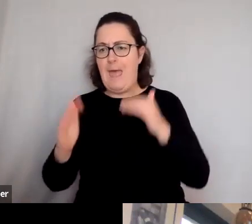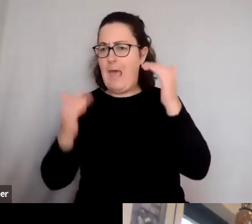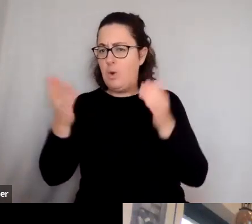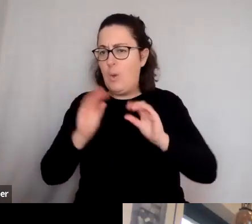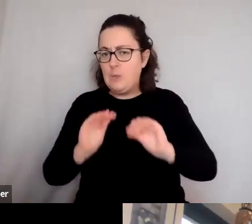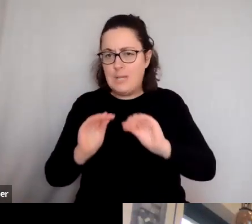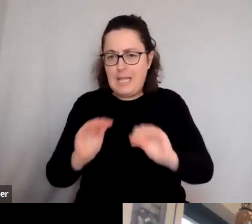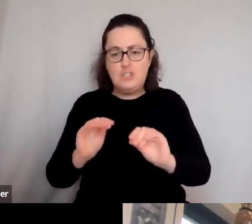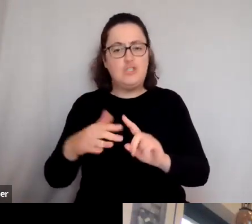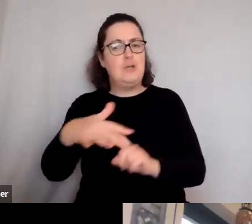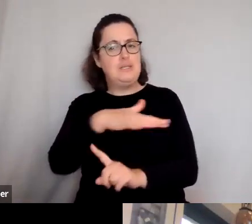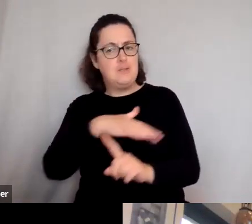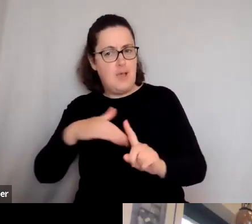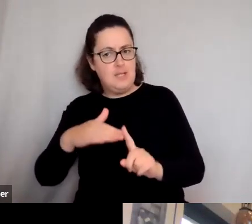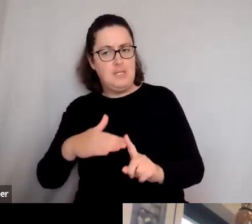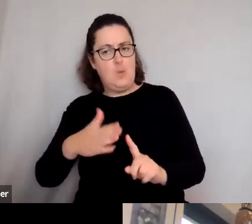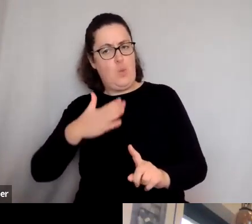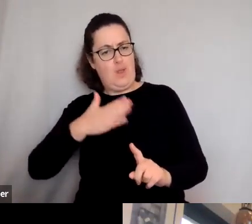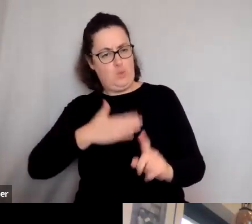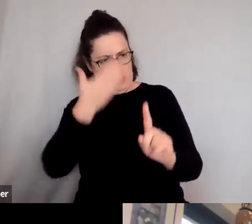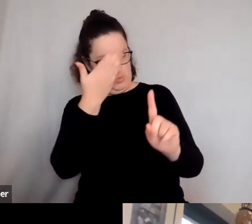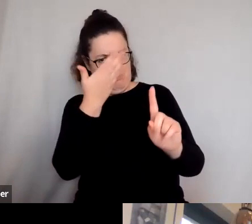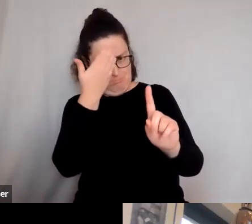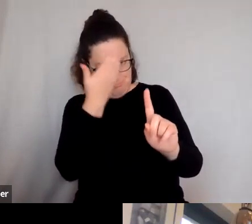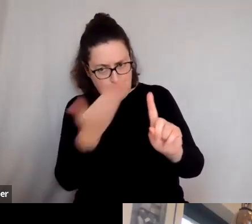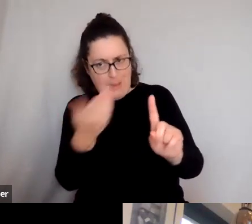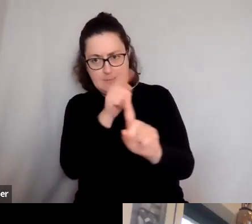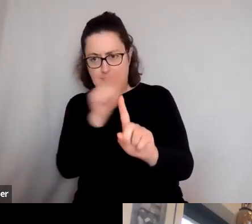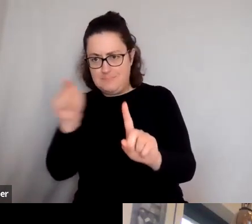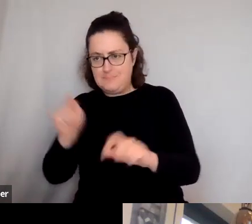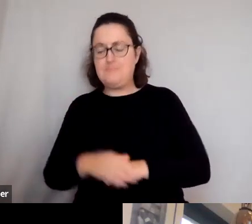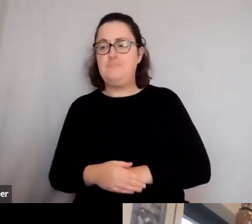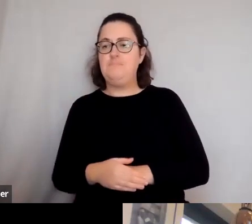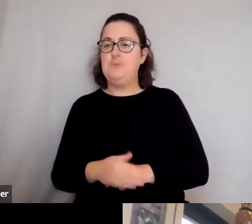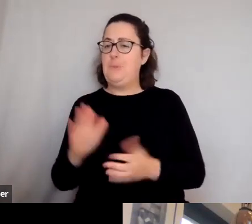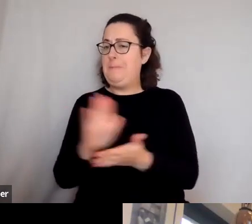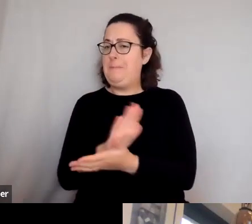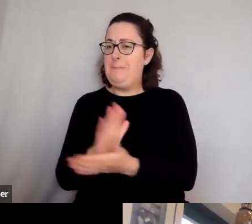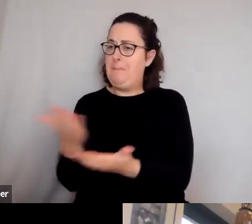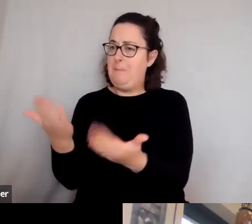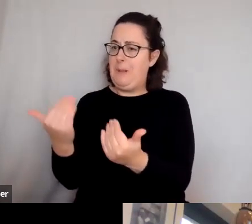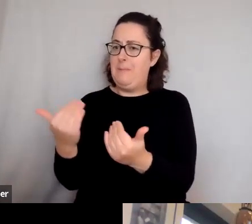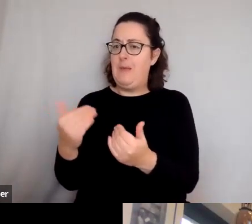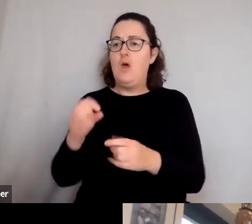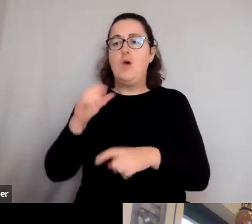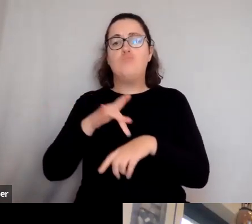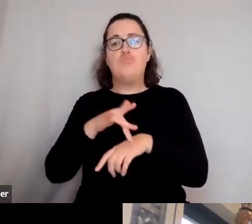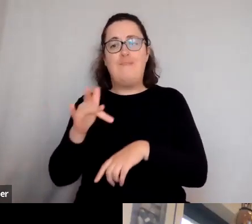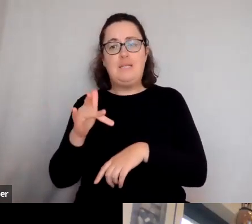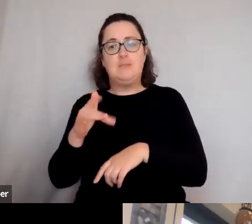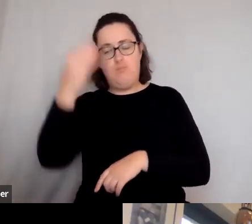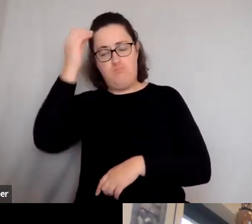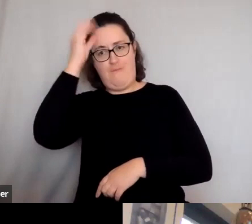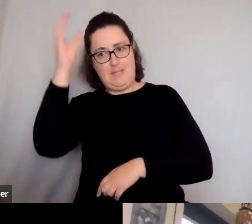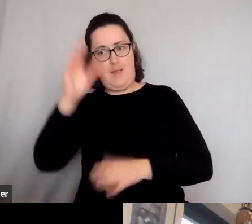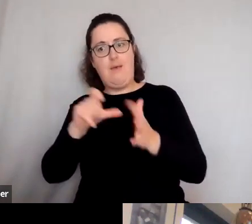and people we like to honour and acknowledge. And I'm delighted to welcome Professor Dame Mary Beard.